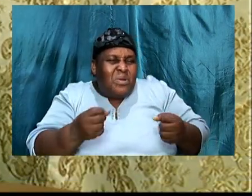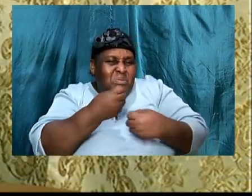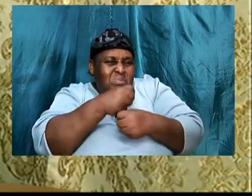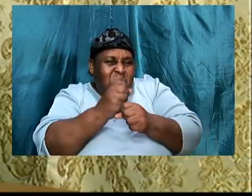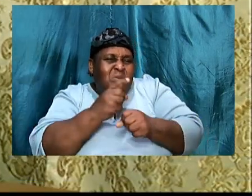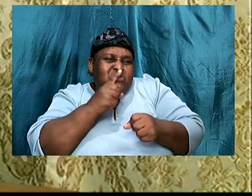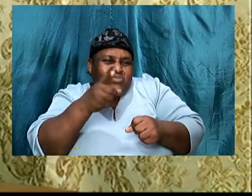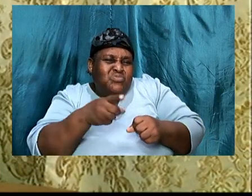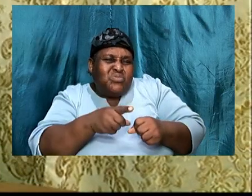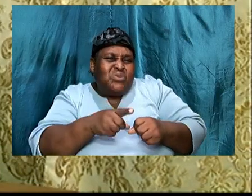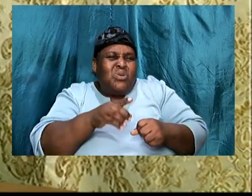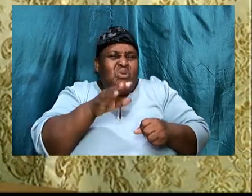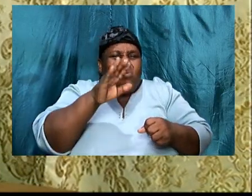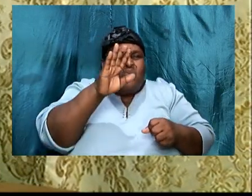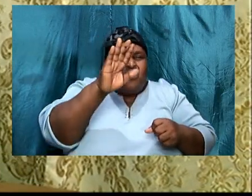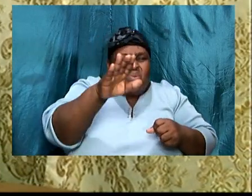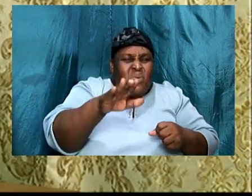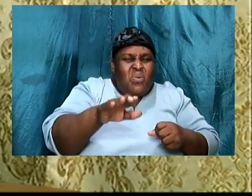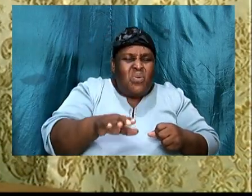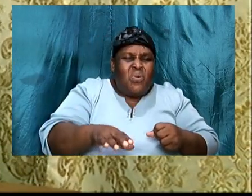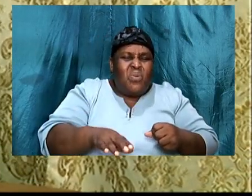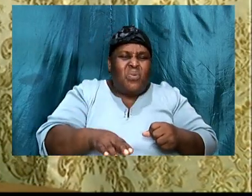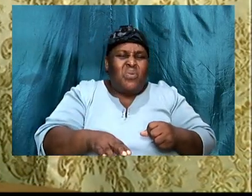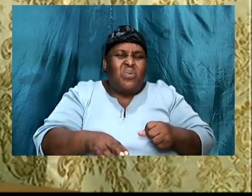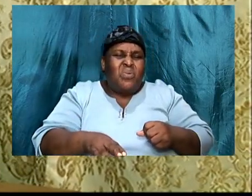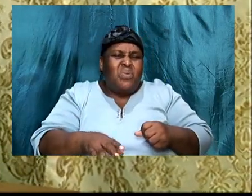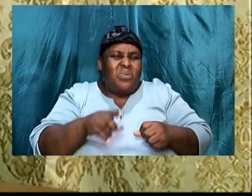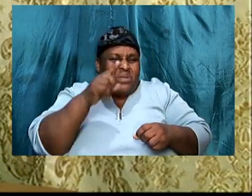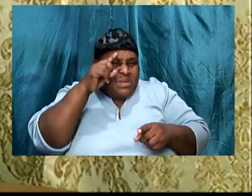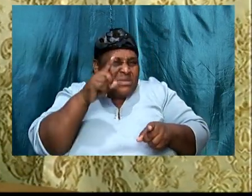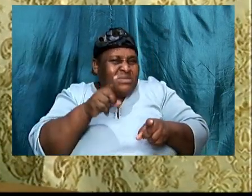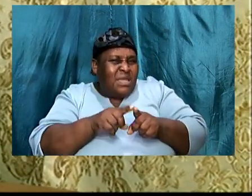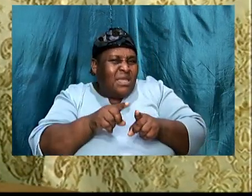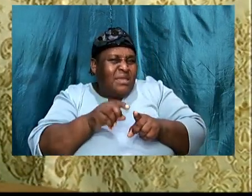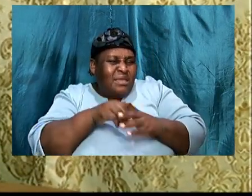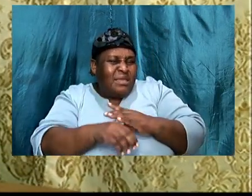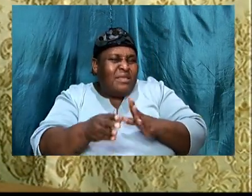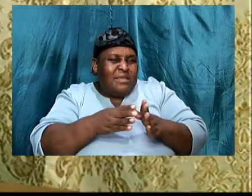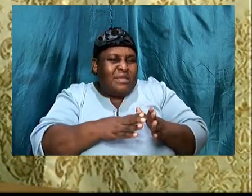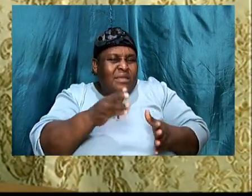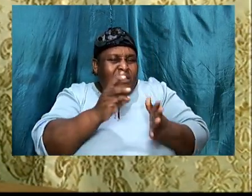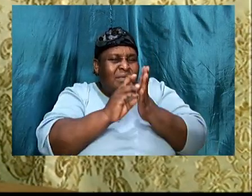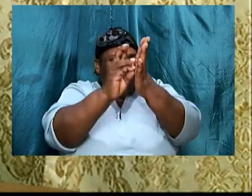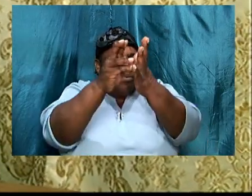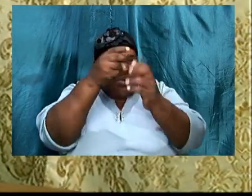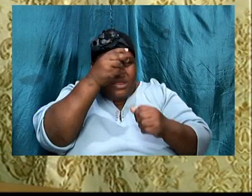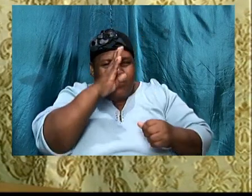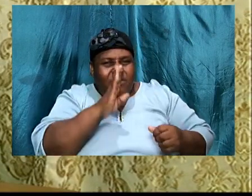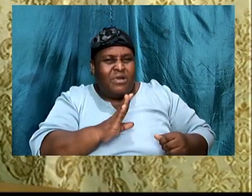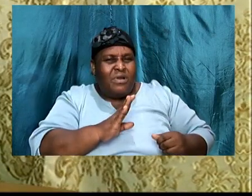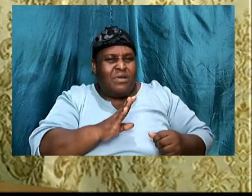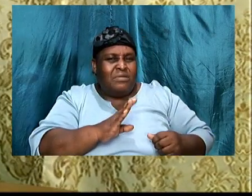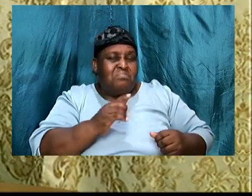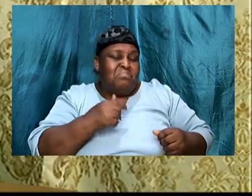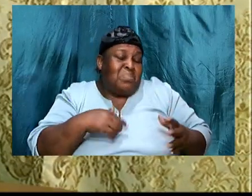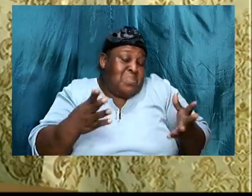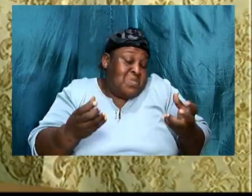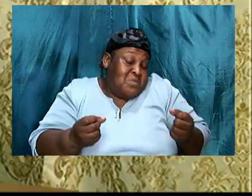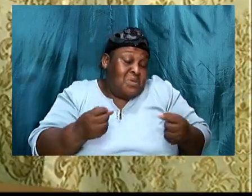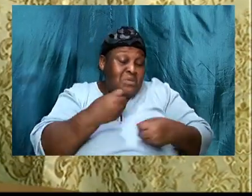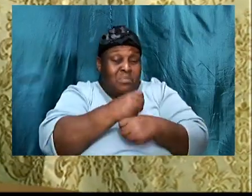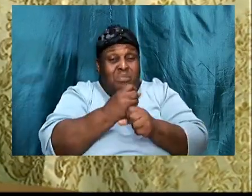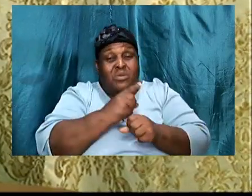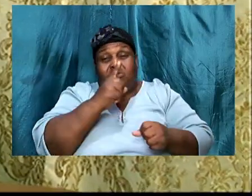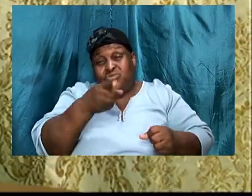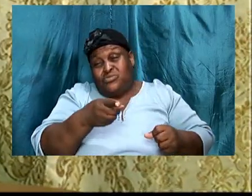are aligned, within His plan? I would want to make sure. You know, it is a